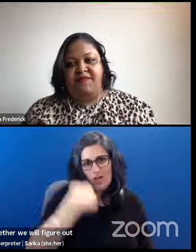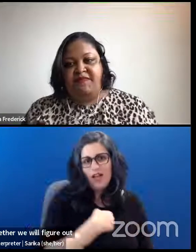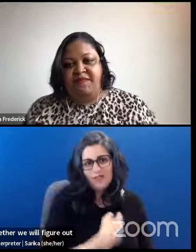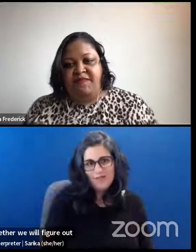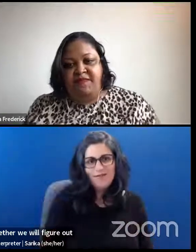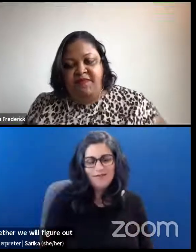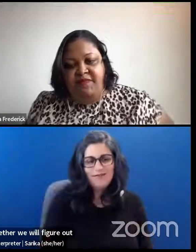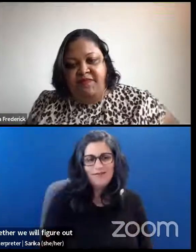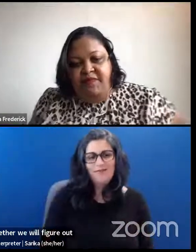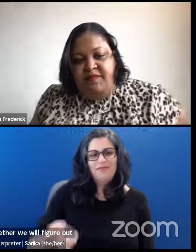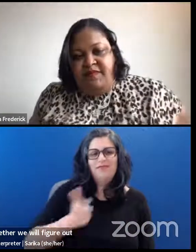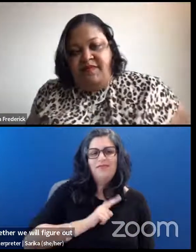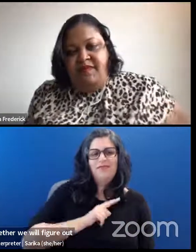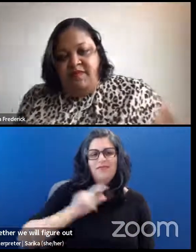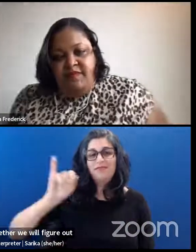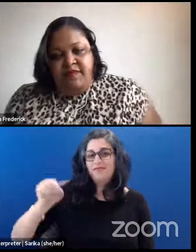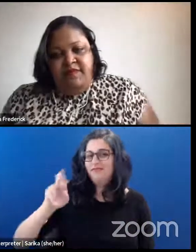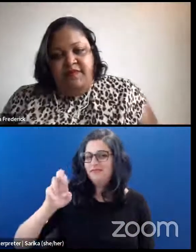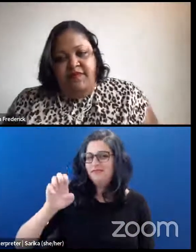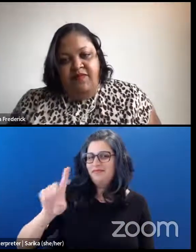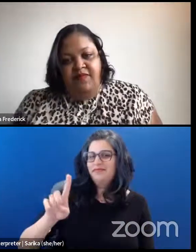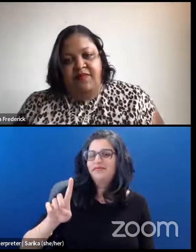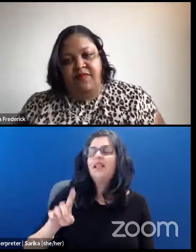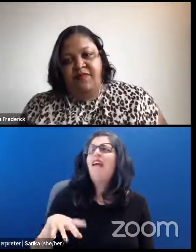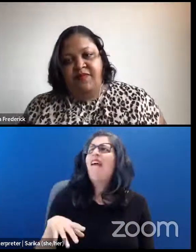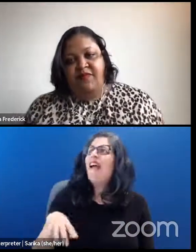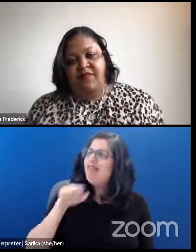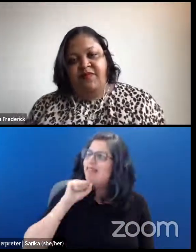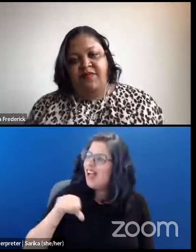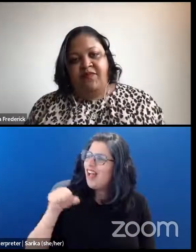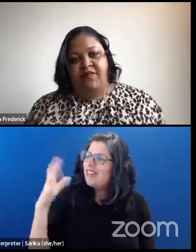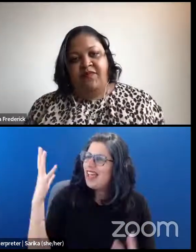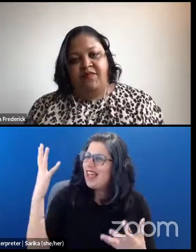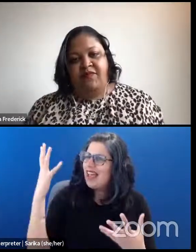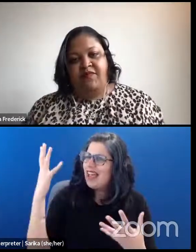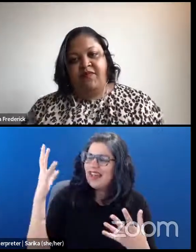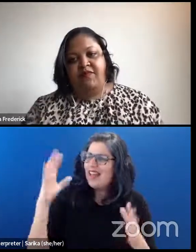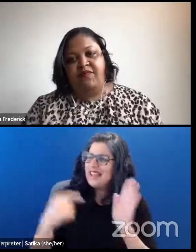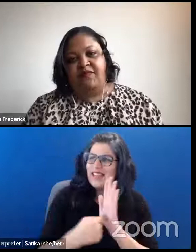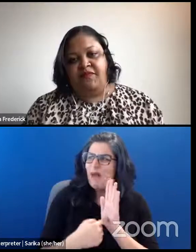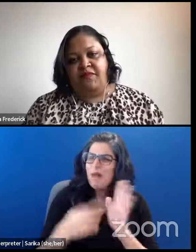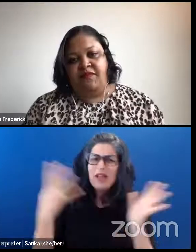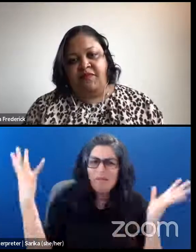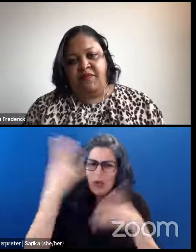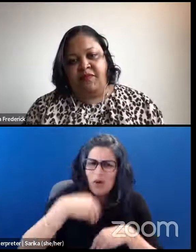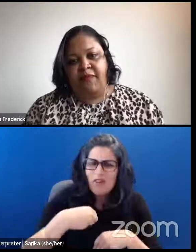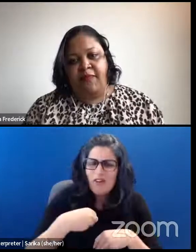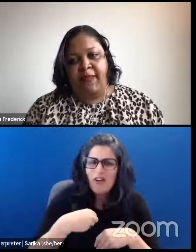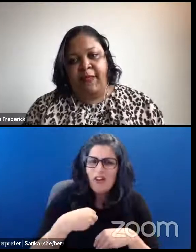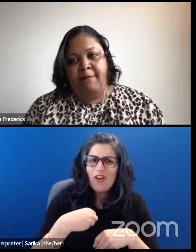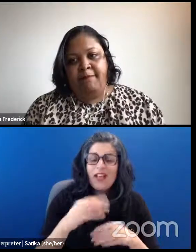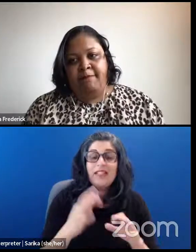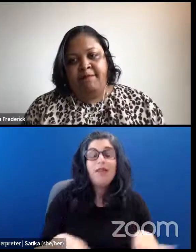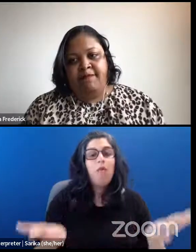And, and I, I love that example. It's so beautiful. I think that it's important to point out that, you know, vulnerability